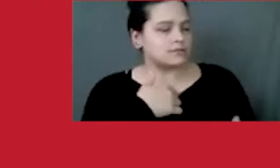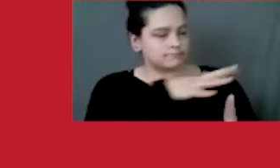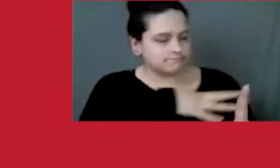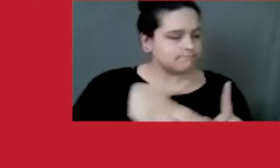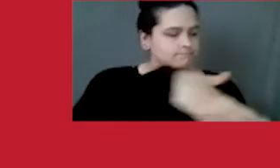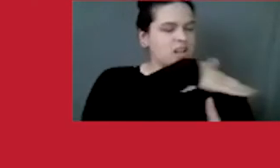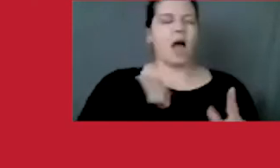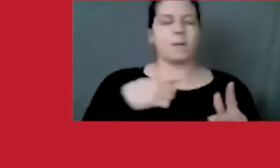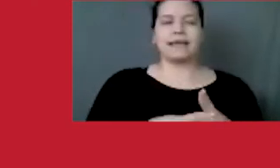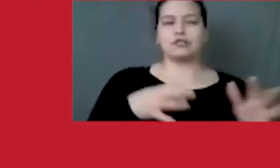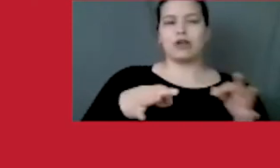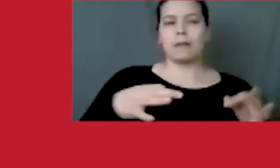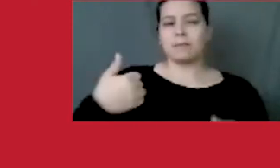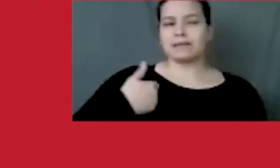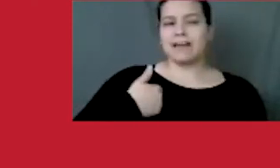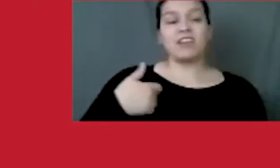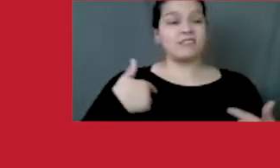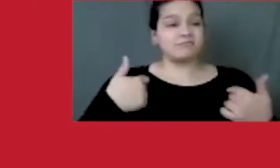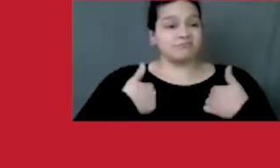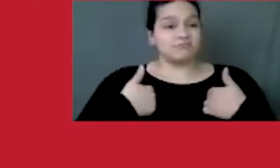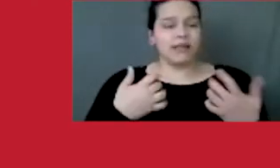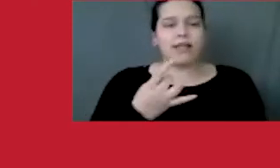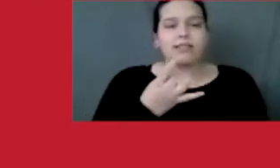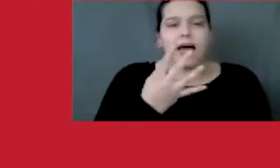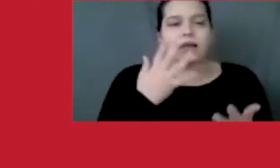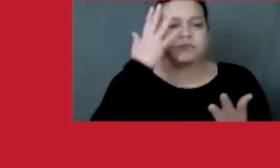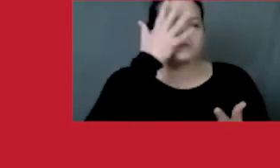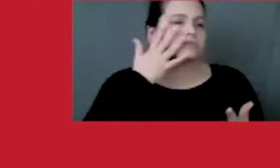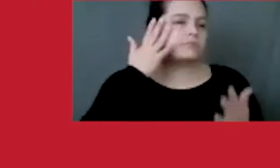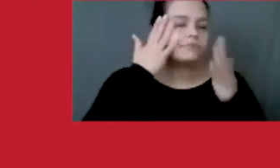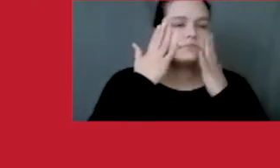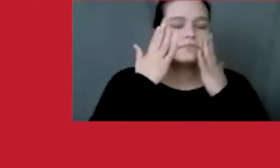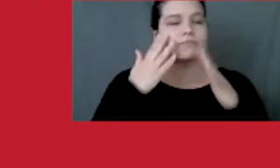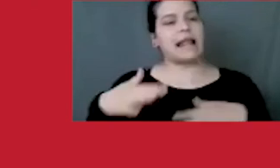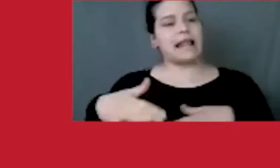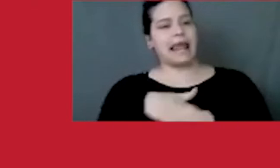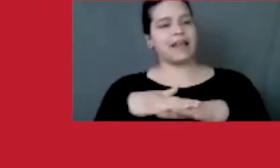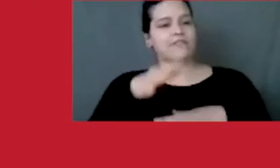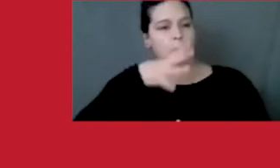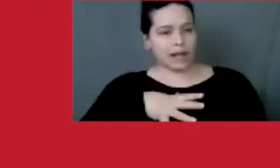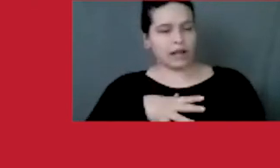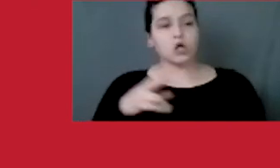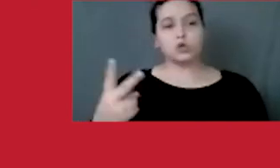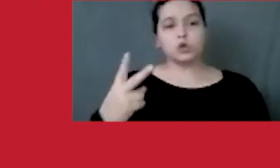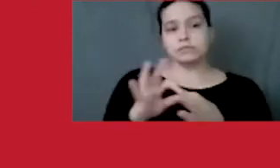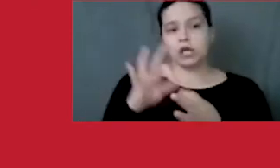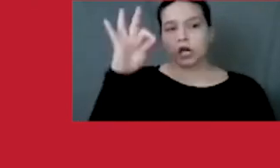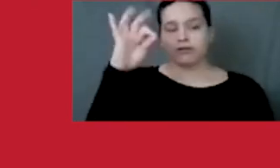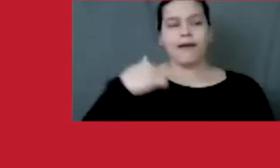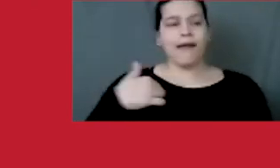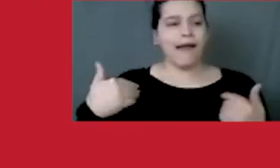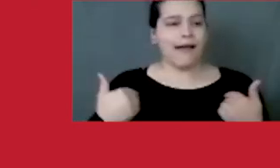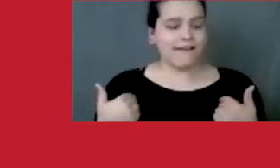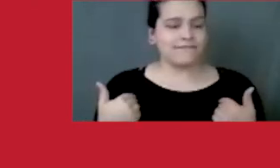describing myself. So, I am a light, complected, native, two-spirit woman. I have